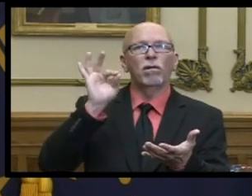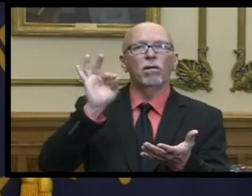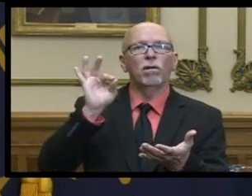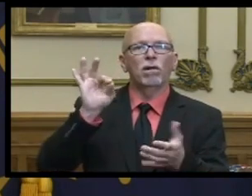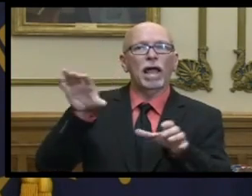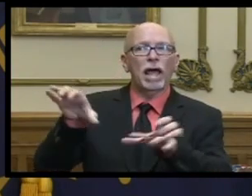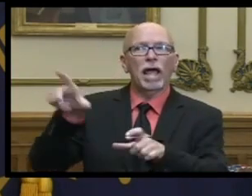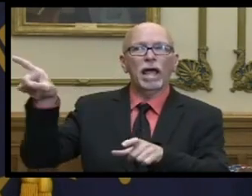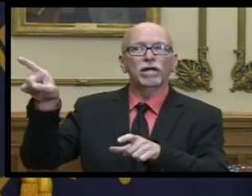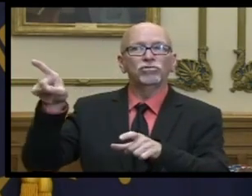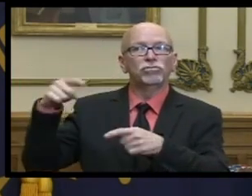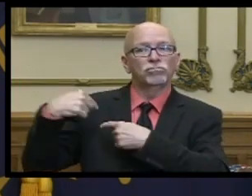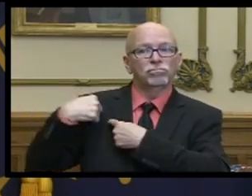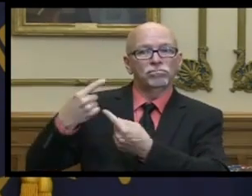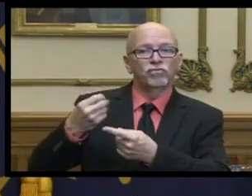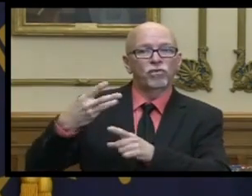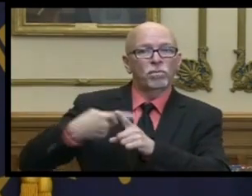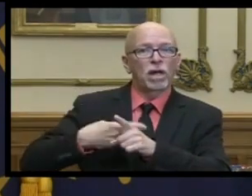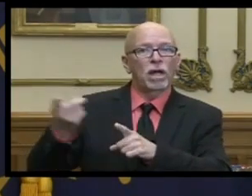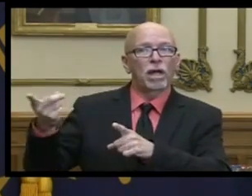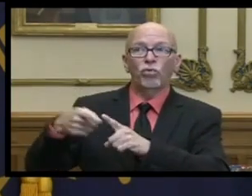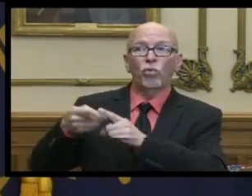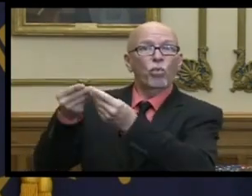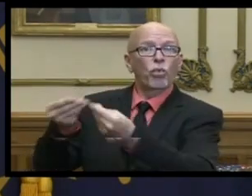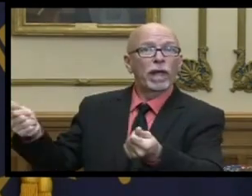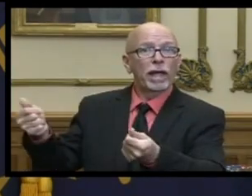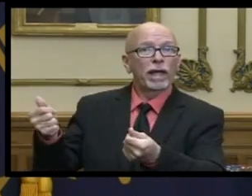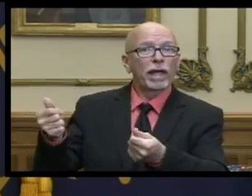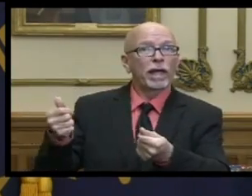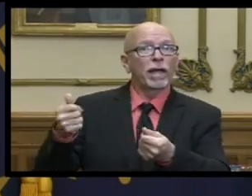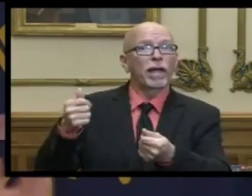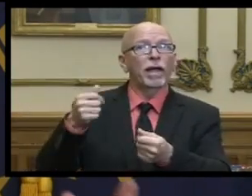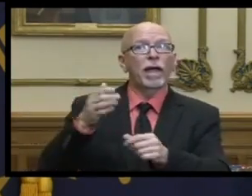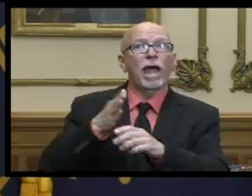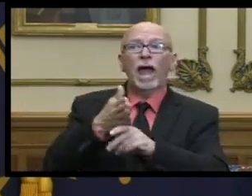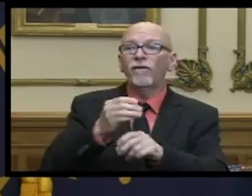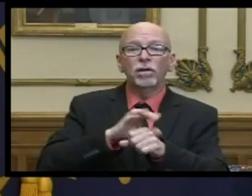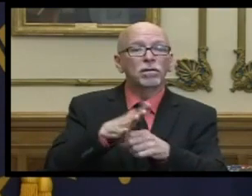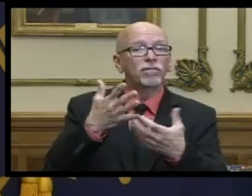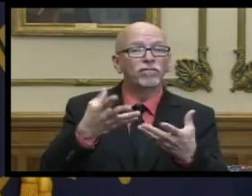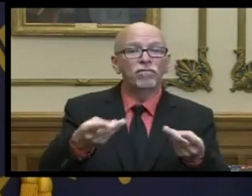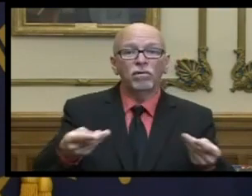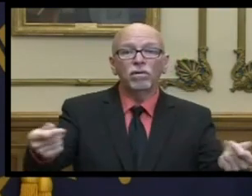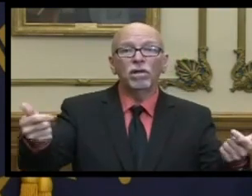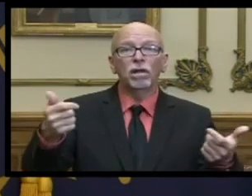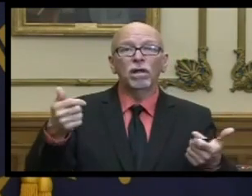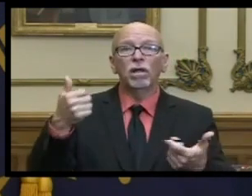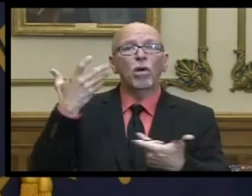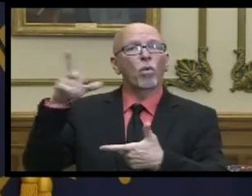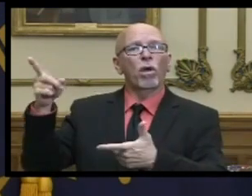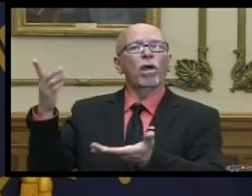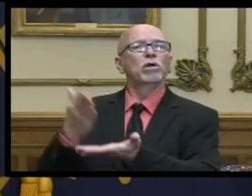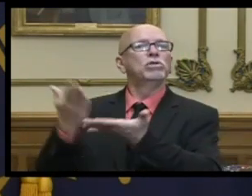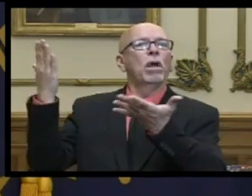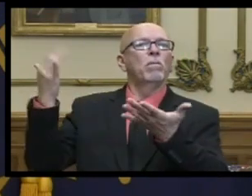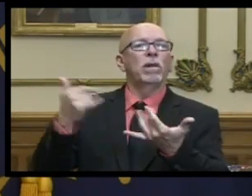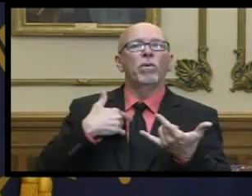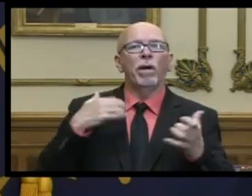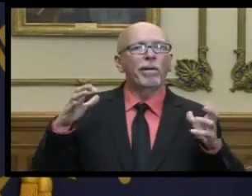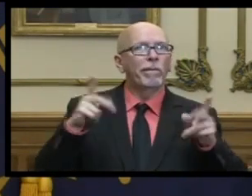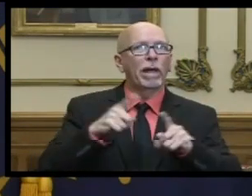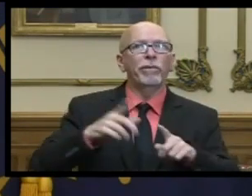actions that have taken place over the last few months to go away post pandemic whenever that might be and so we are